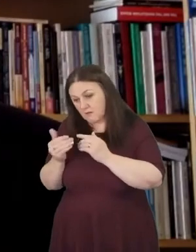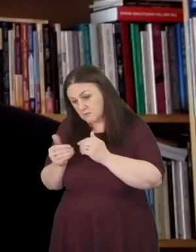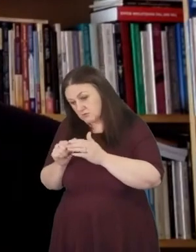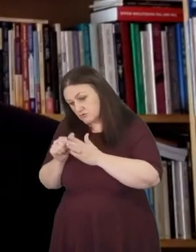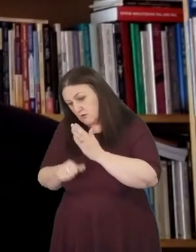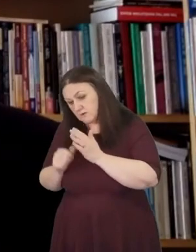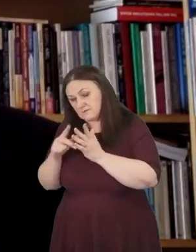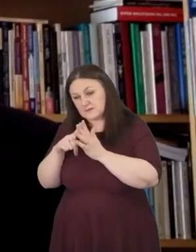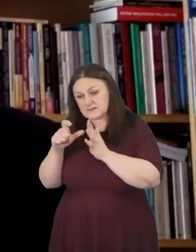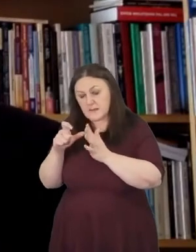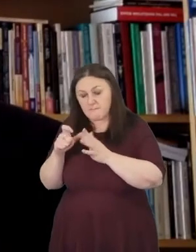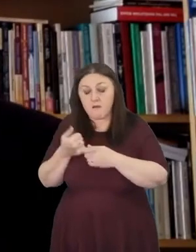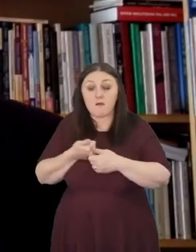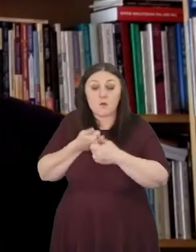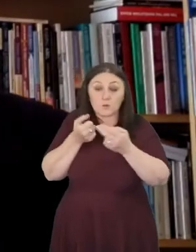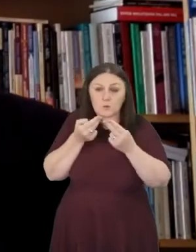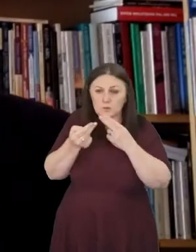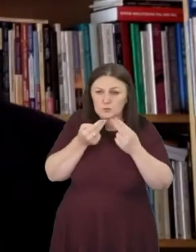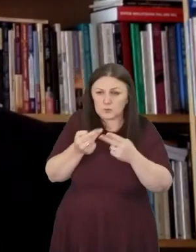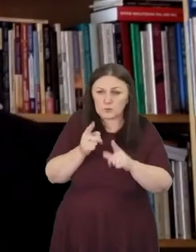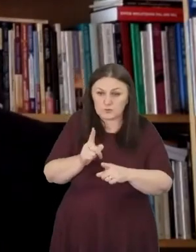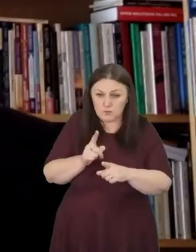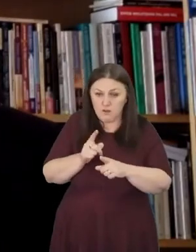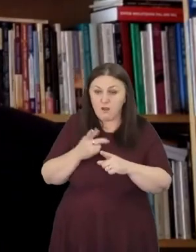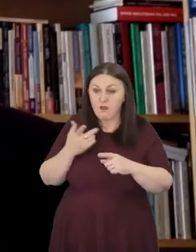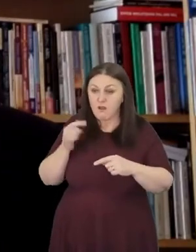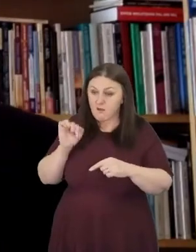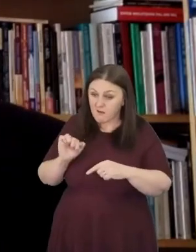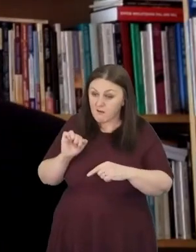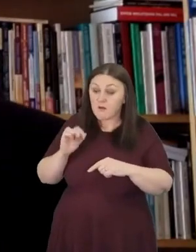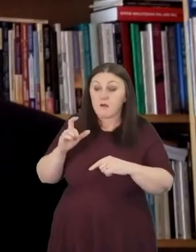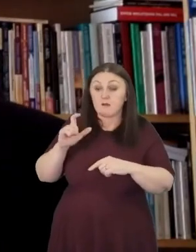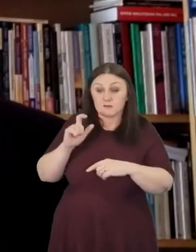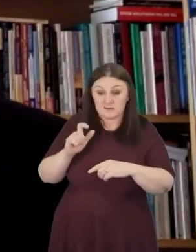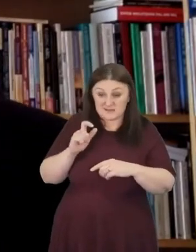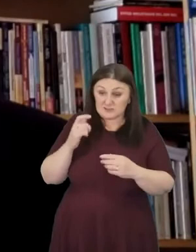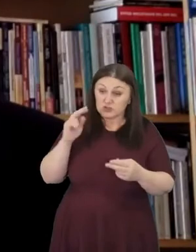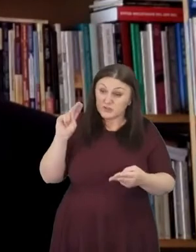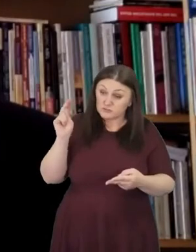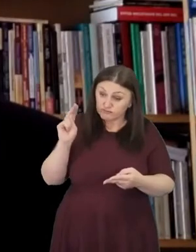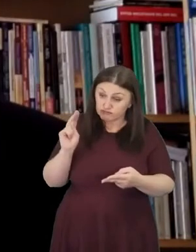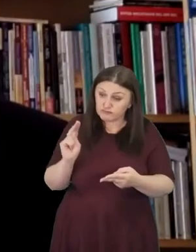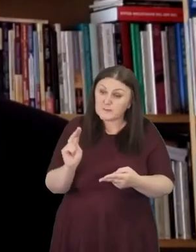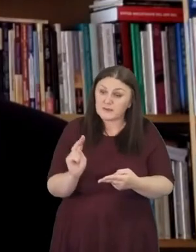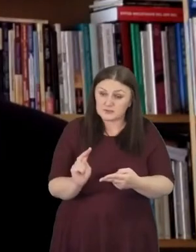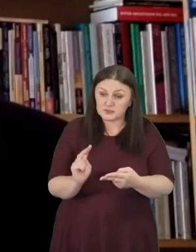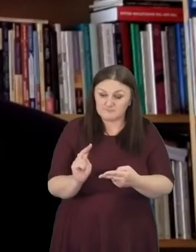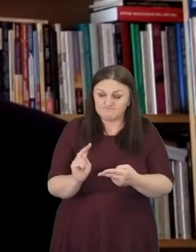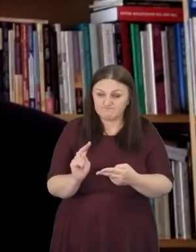The good news is that I'm in remission from this condition. This condition ultimately is